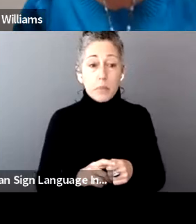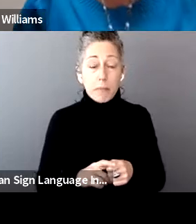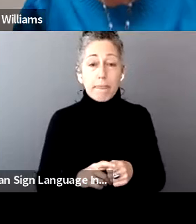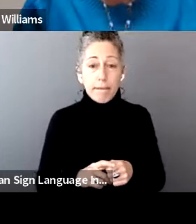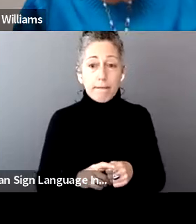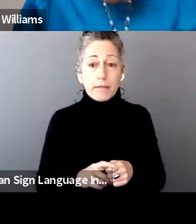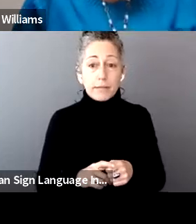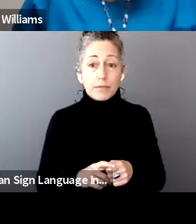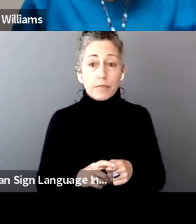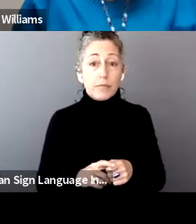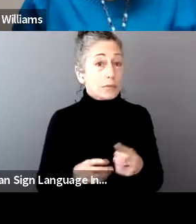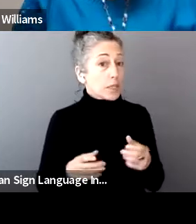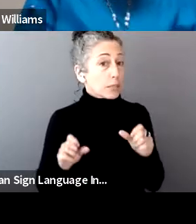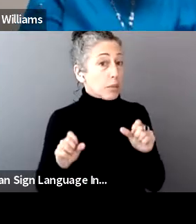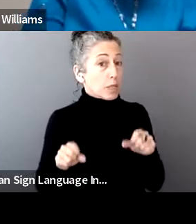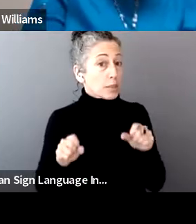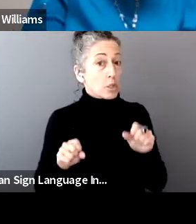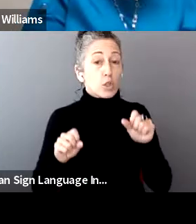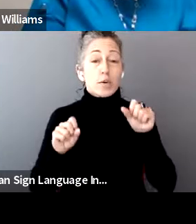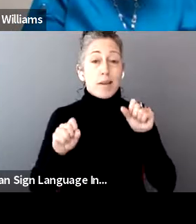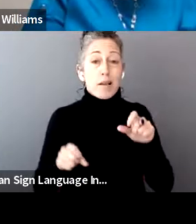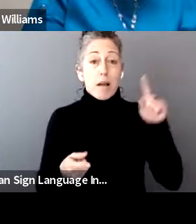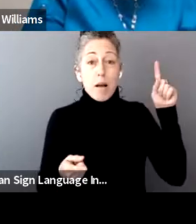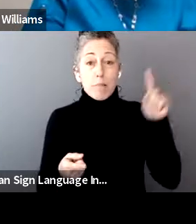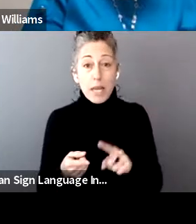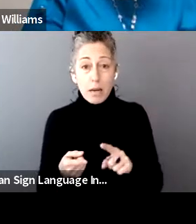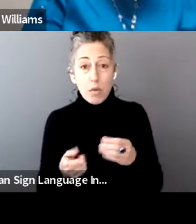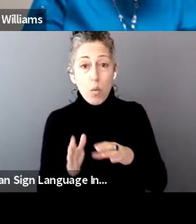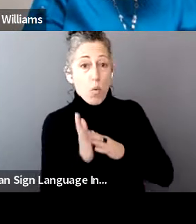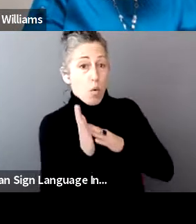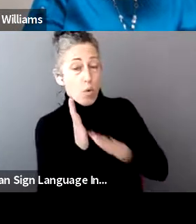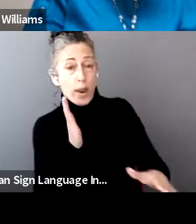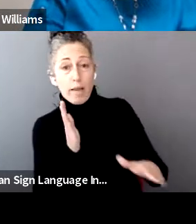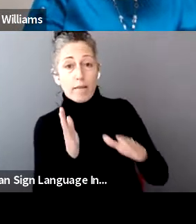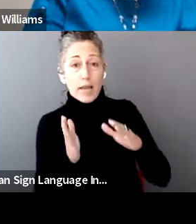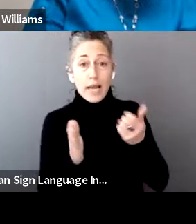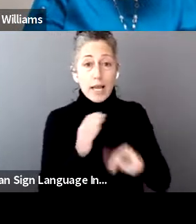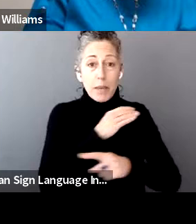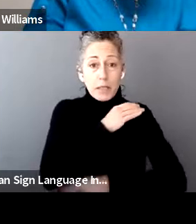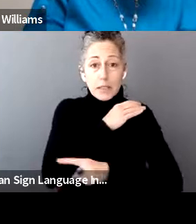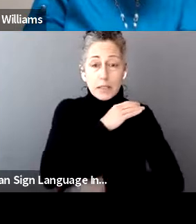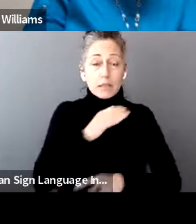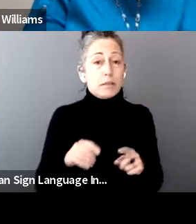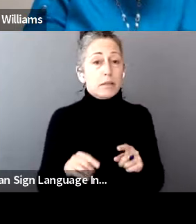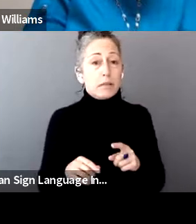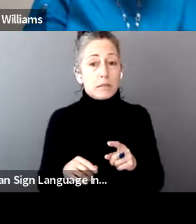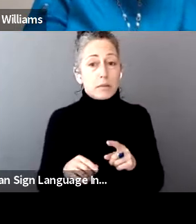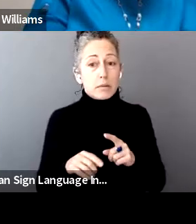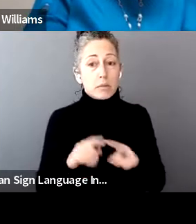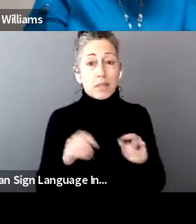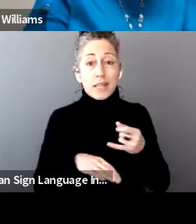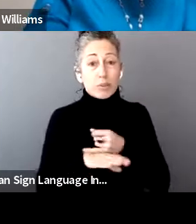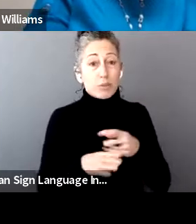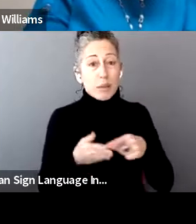be able to abate some penalties or waive penalties, but we are not able to waive any interest